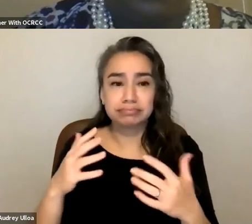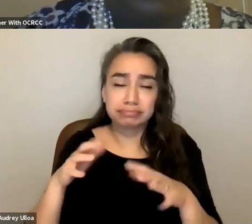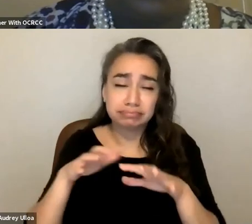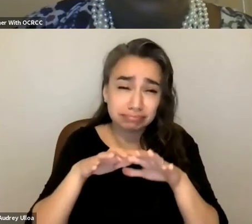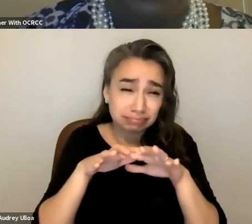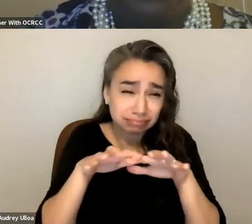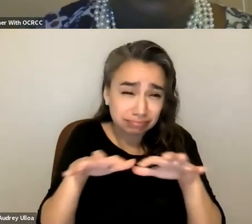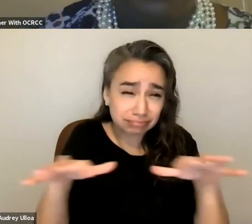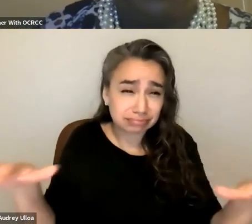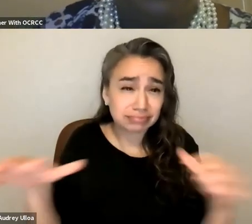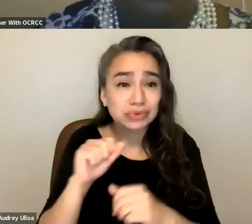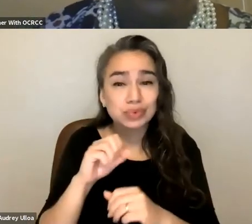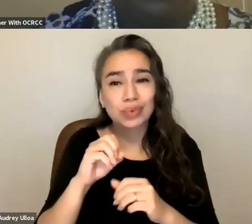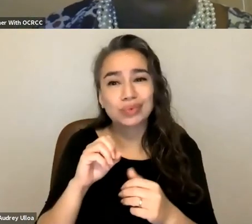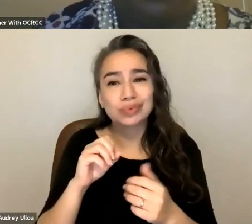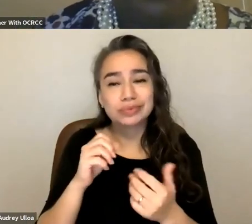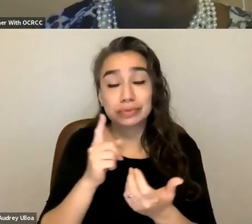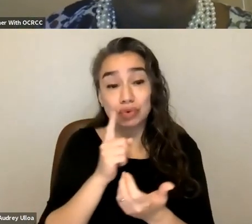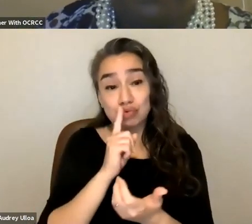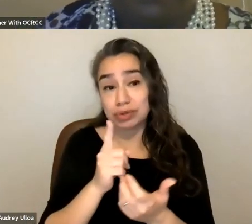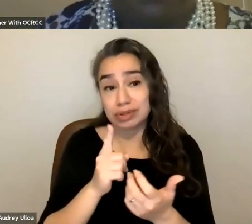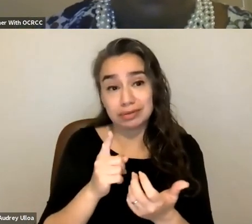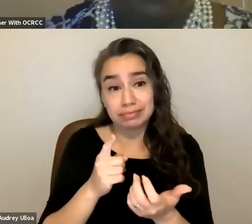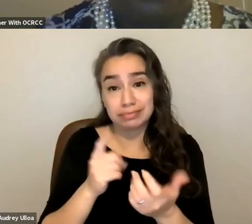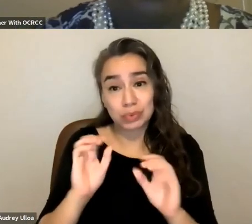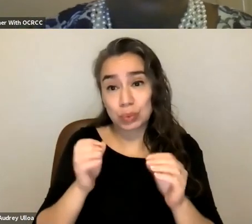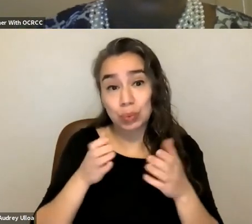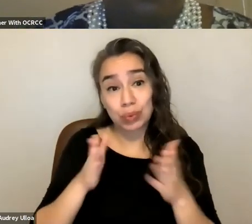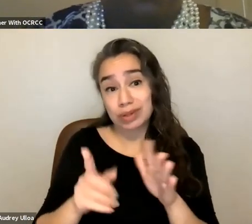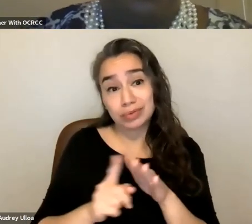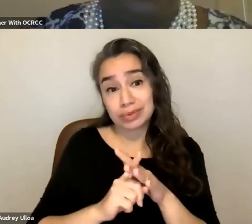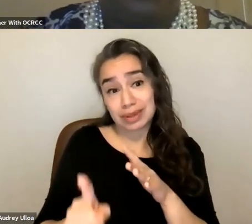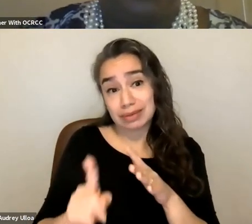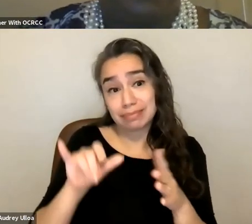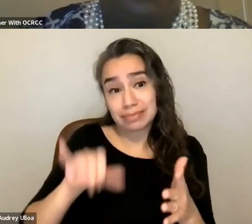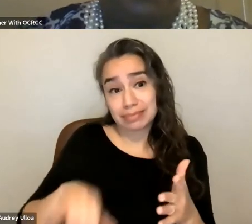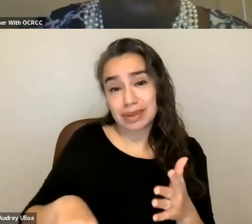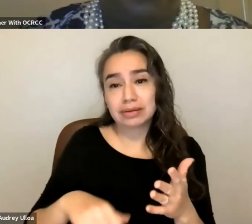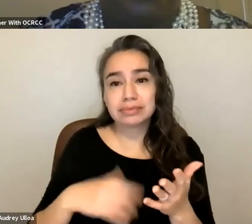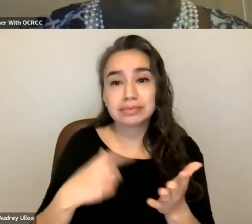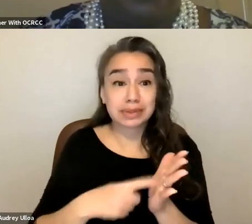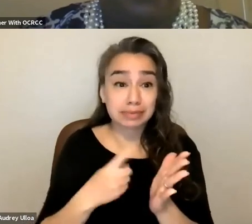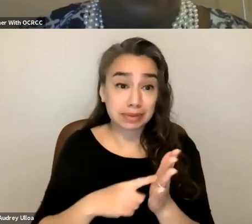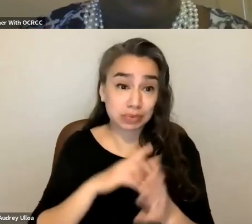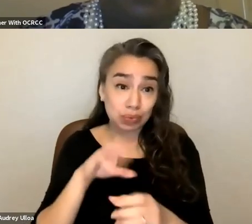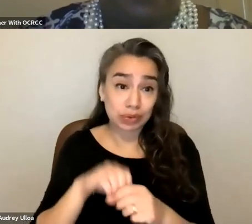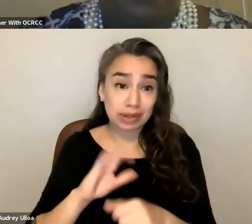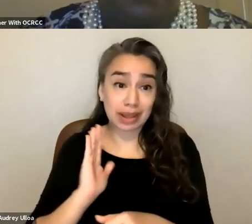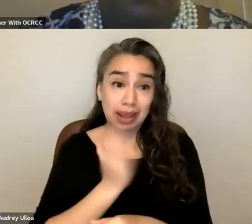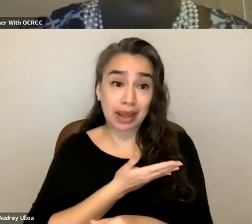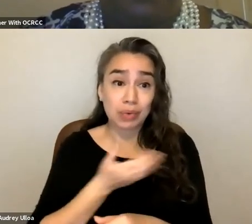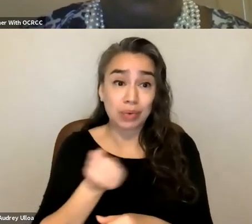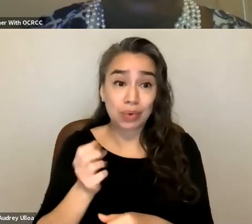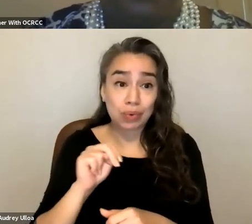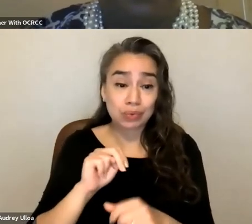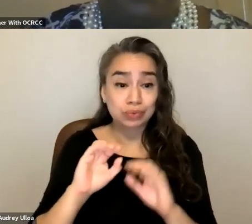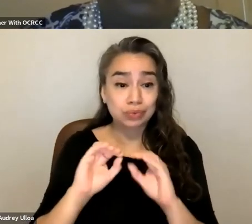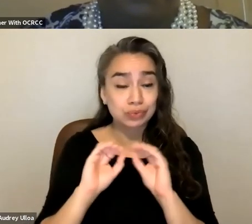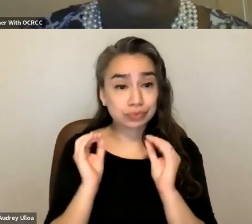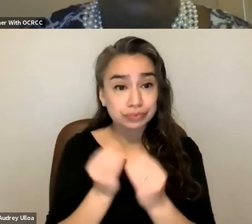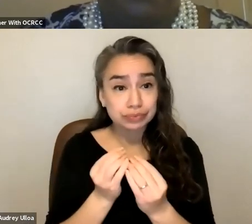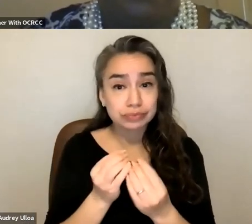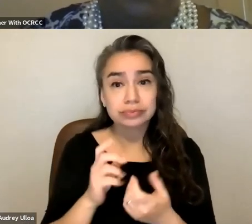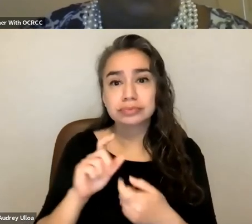ways no way to escape that reality including sometimes within our own organizations um particularly